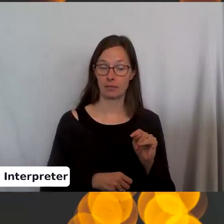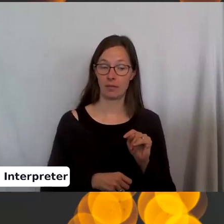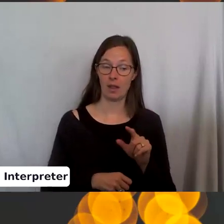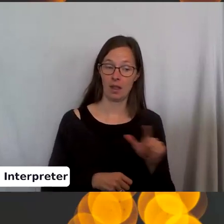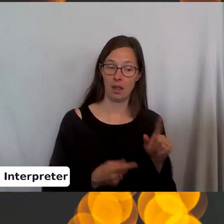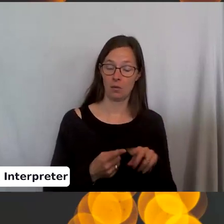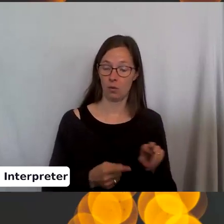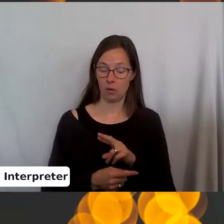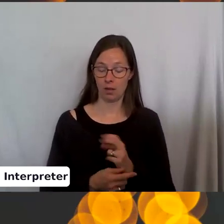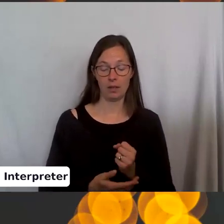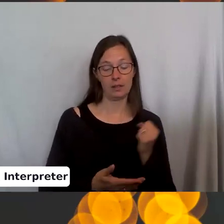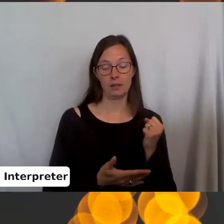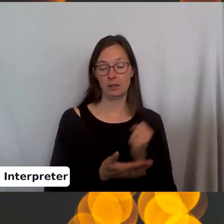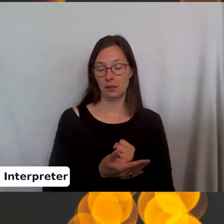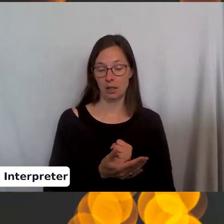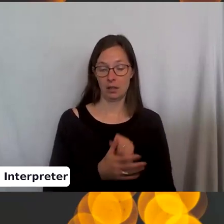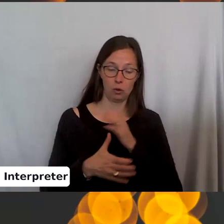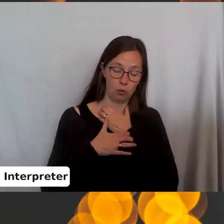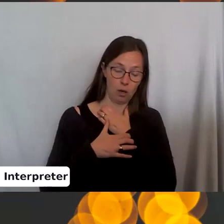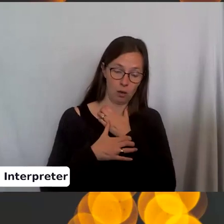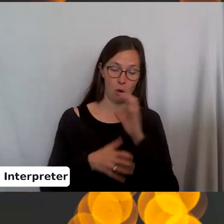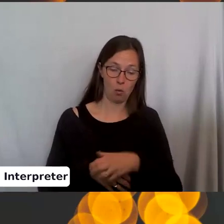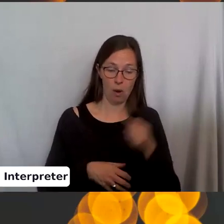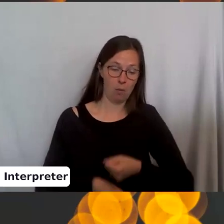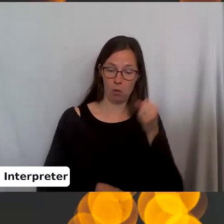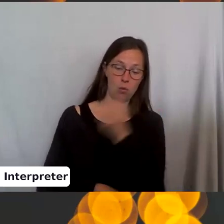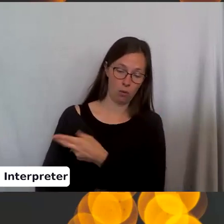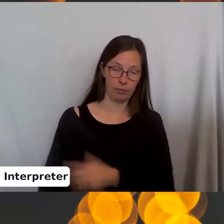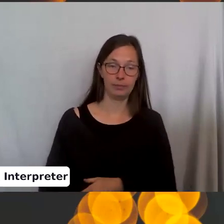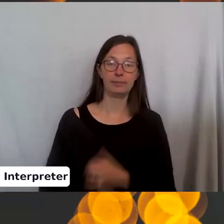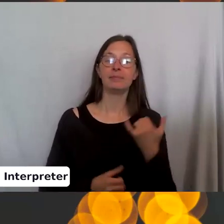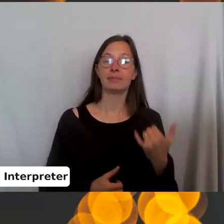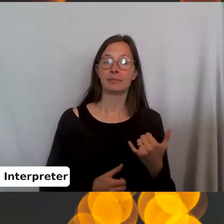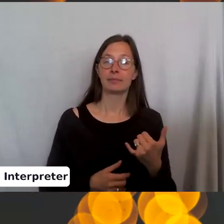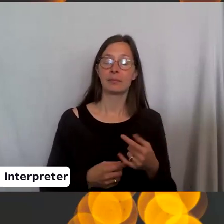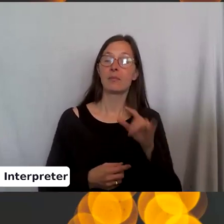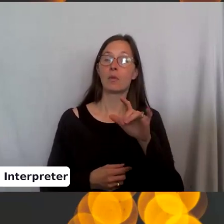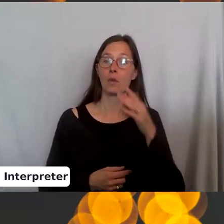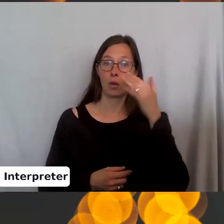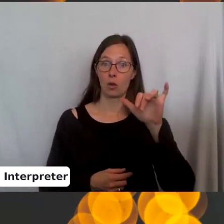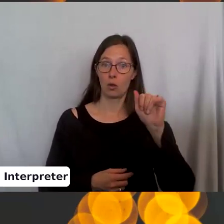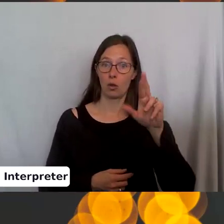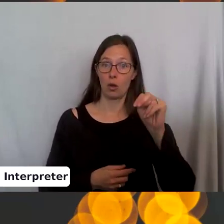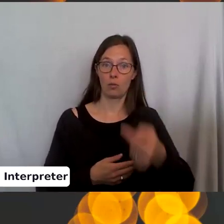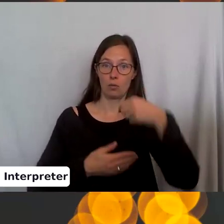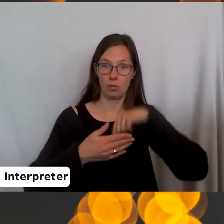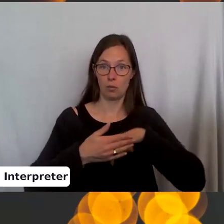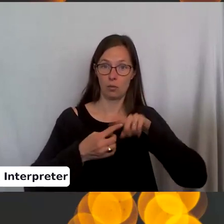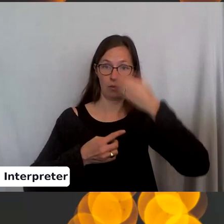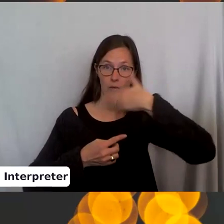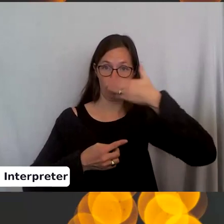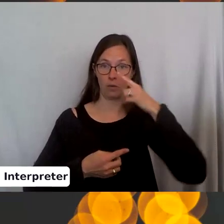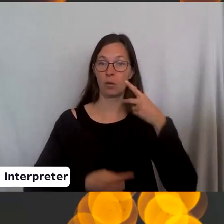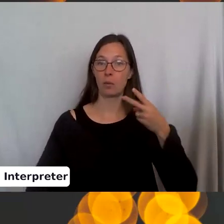stab it, strangle, rip, throw. Now you're going to bring the yarn to the front for